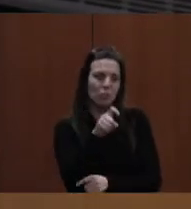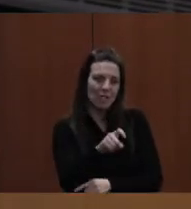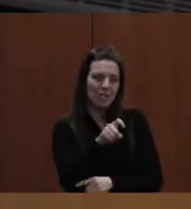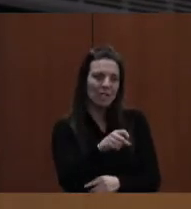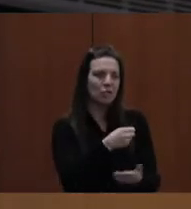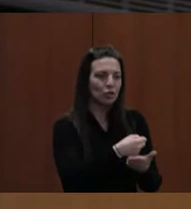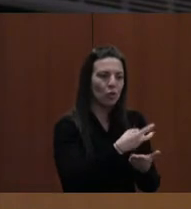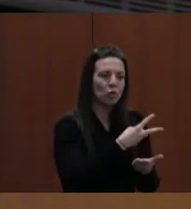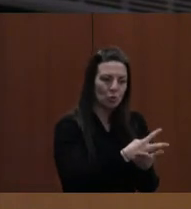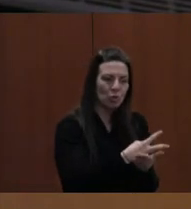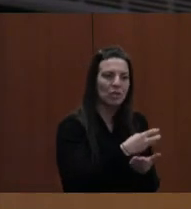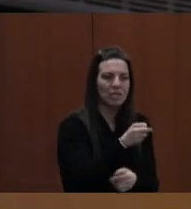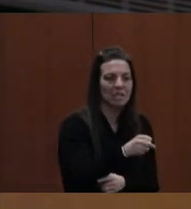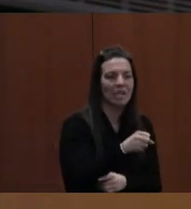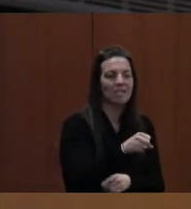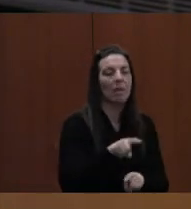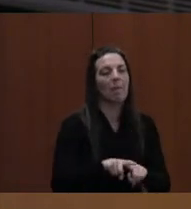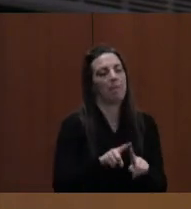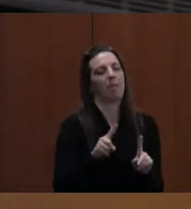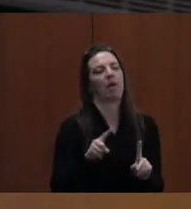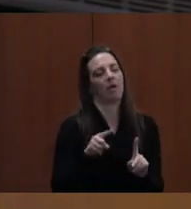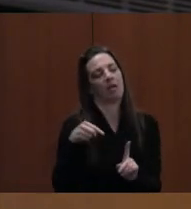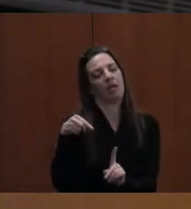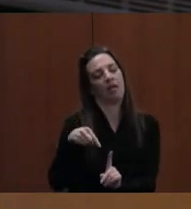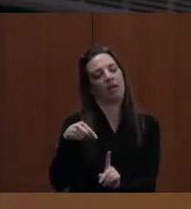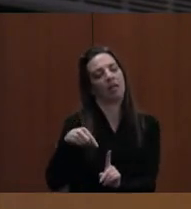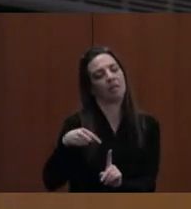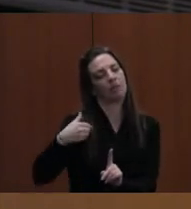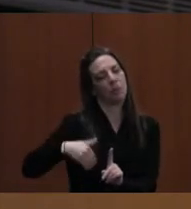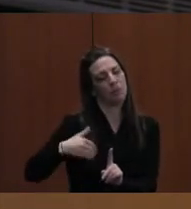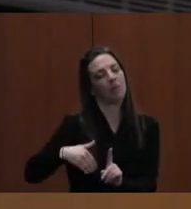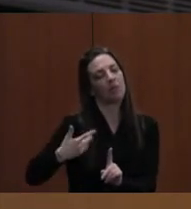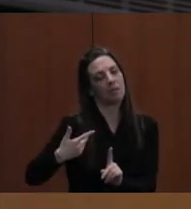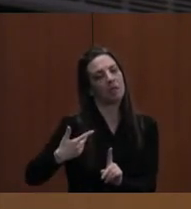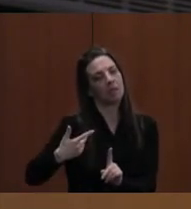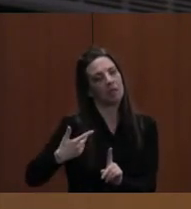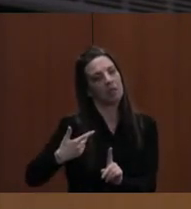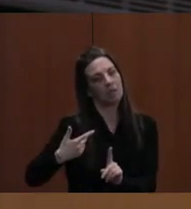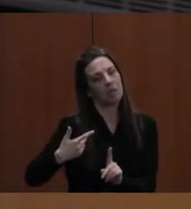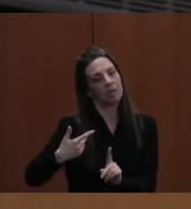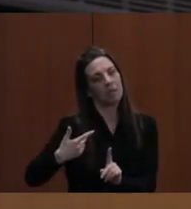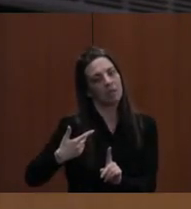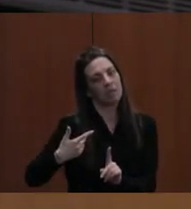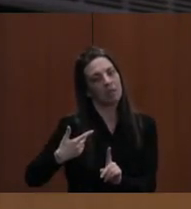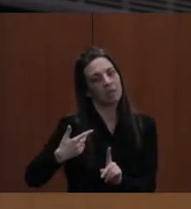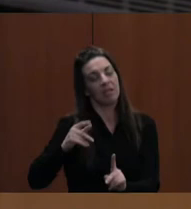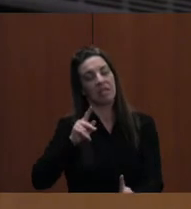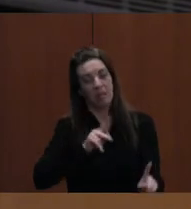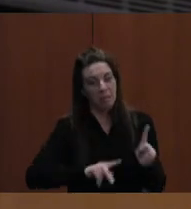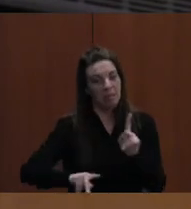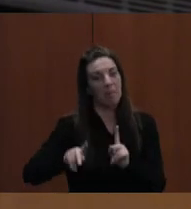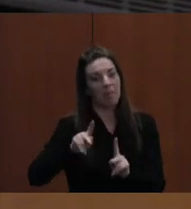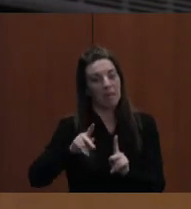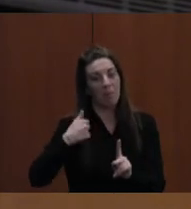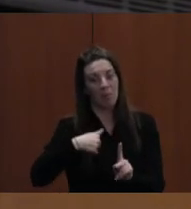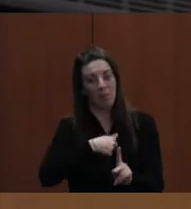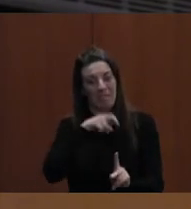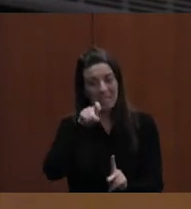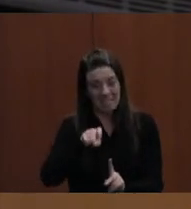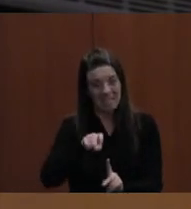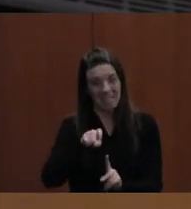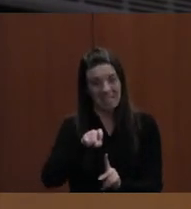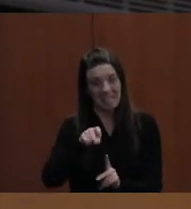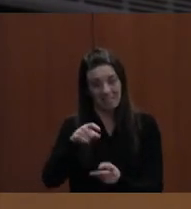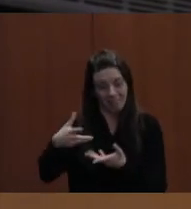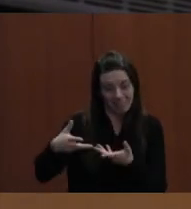needed, but the ones that are actually working firsthand with a student all